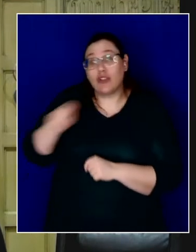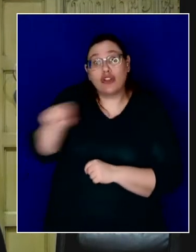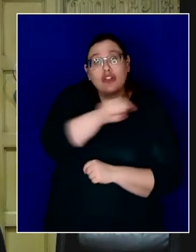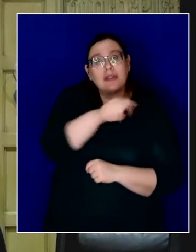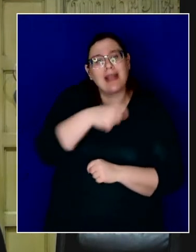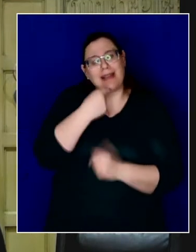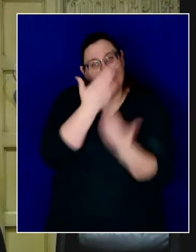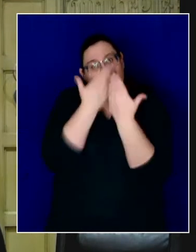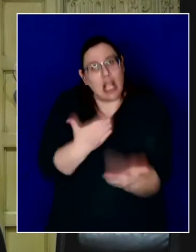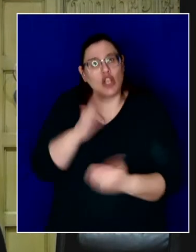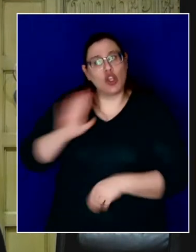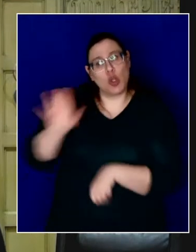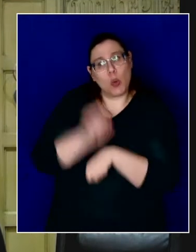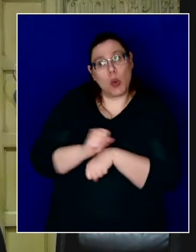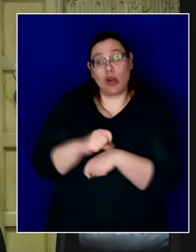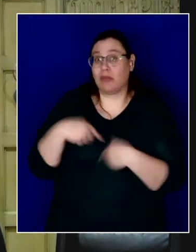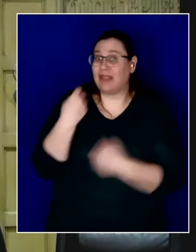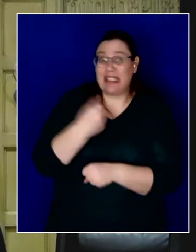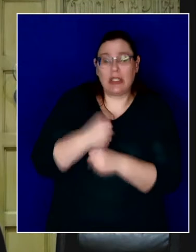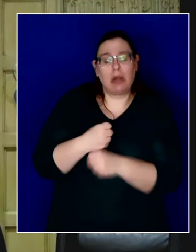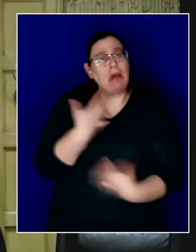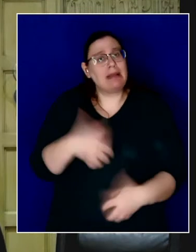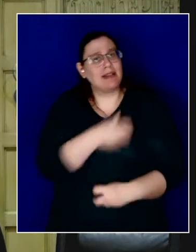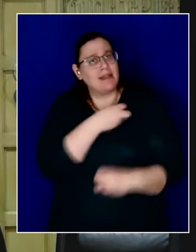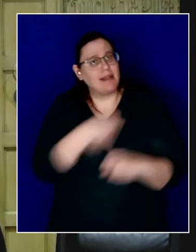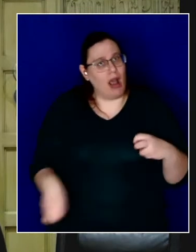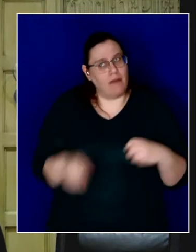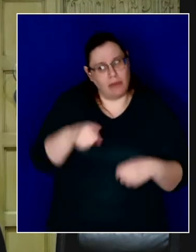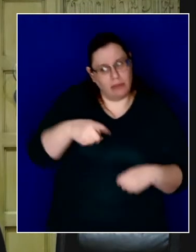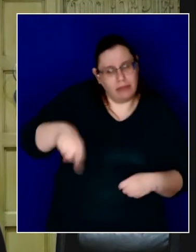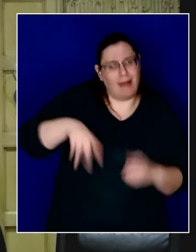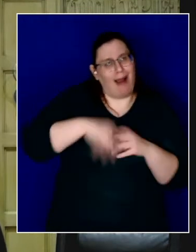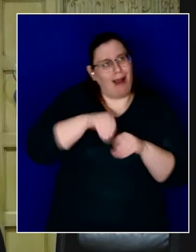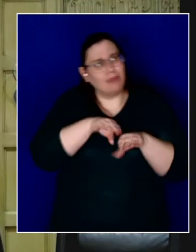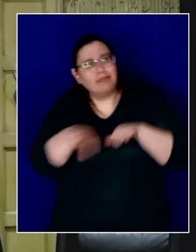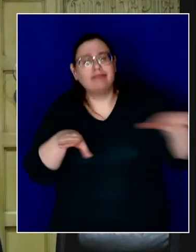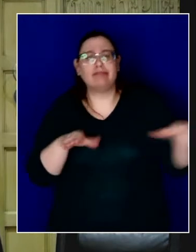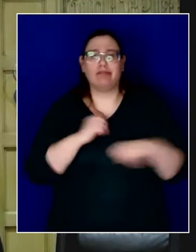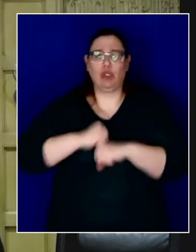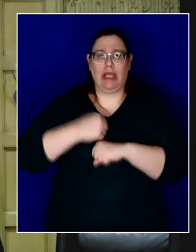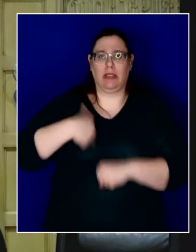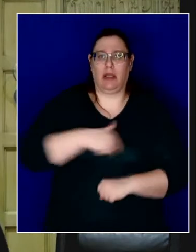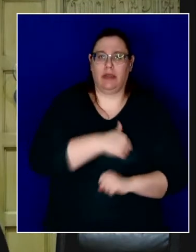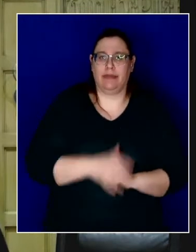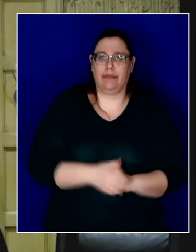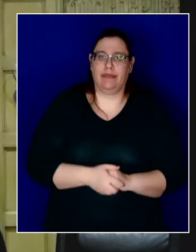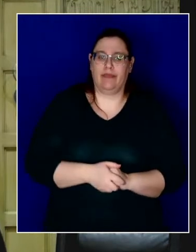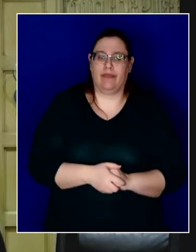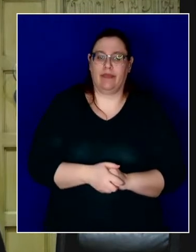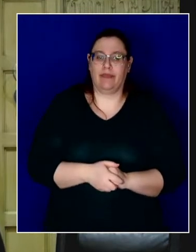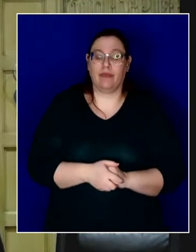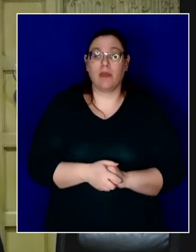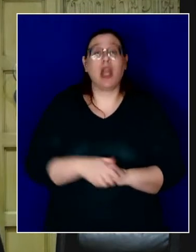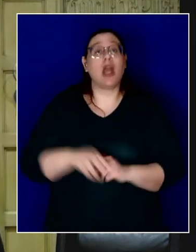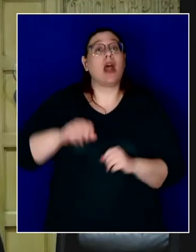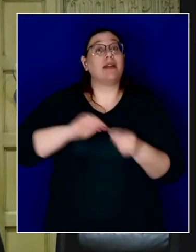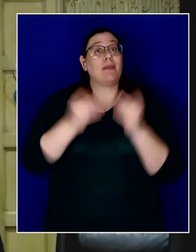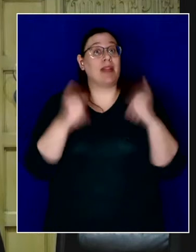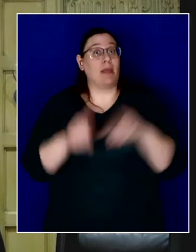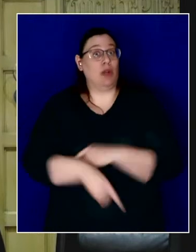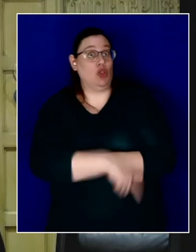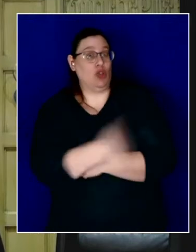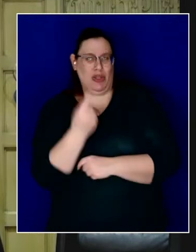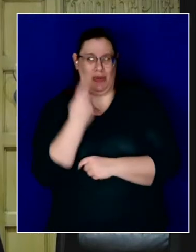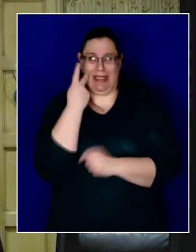work and a very tough year being out there to protect us. Today's numbers speak to the urgency of this moment.